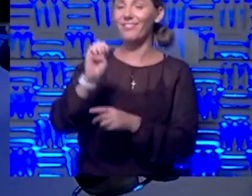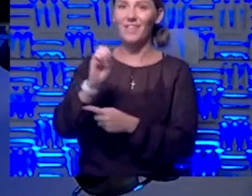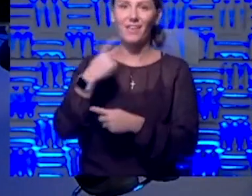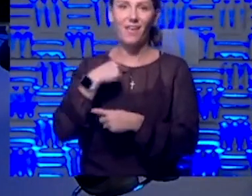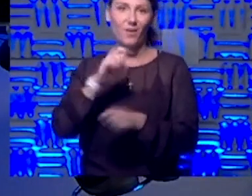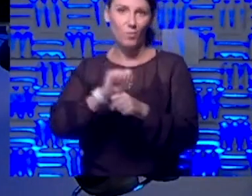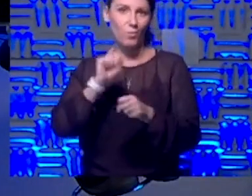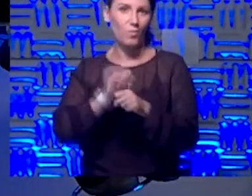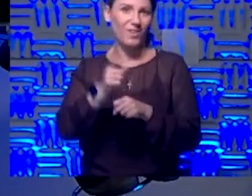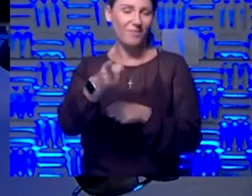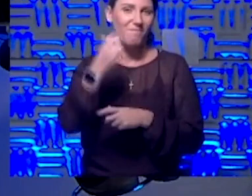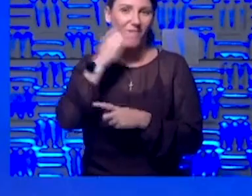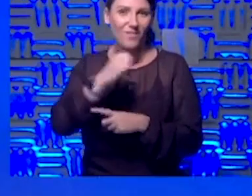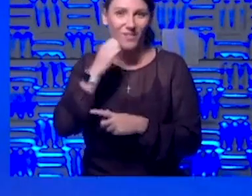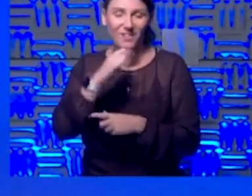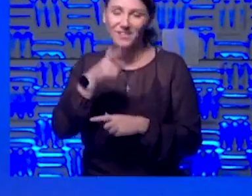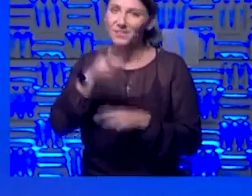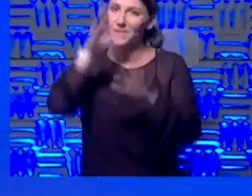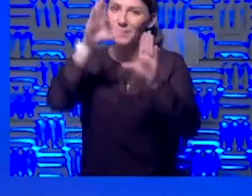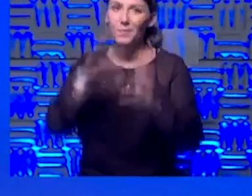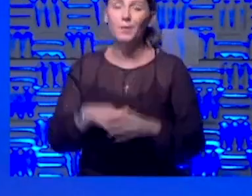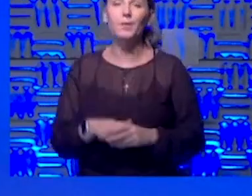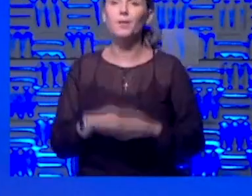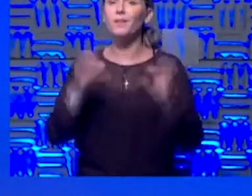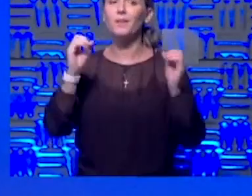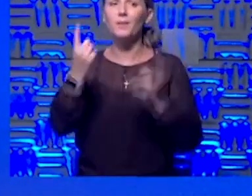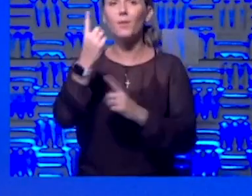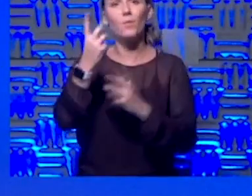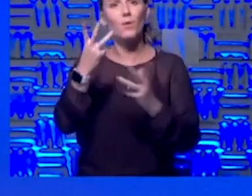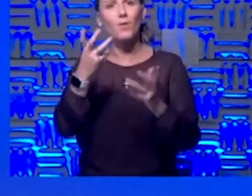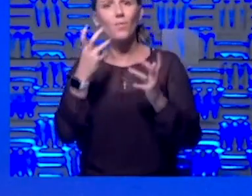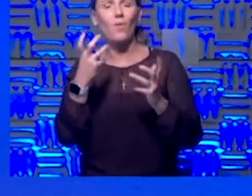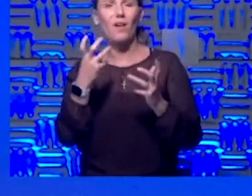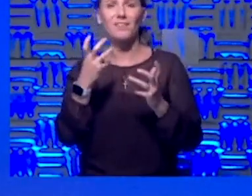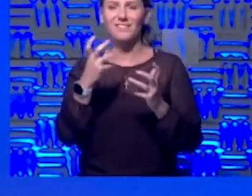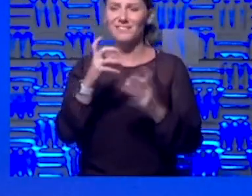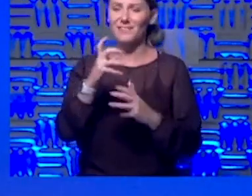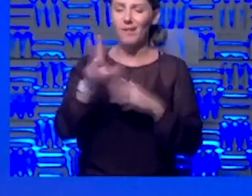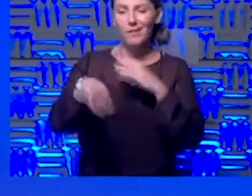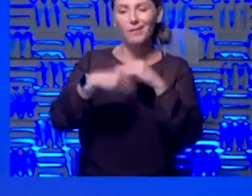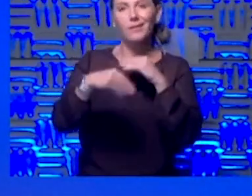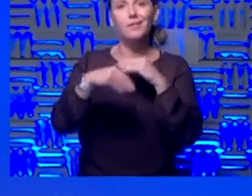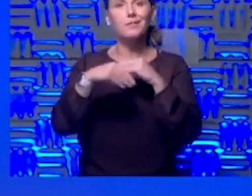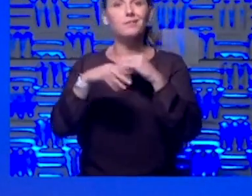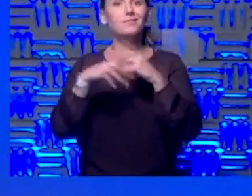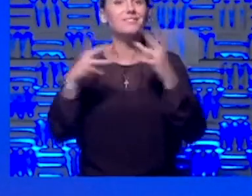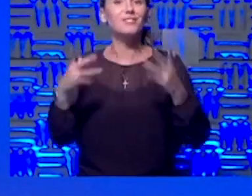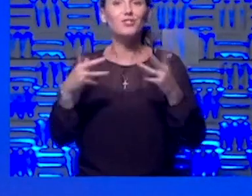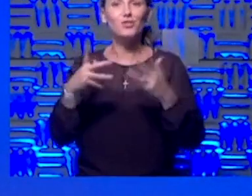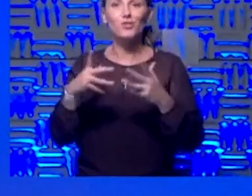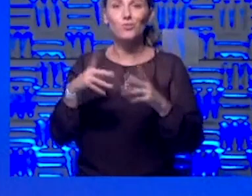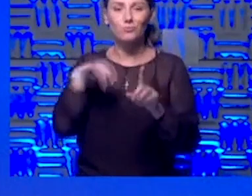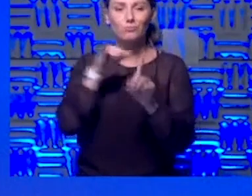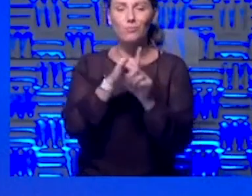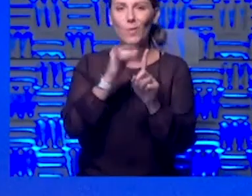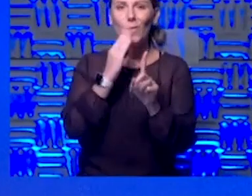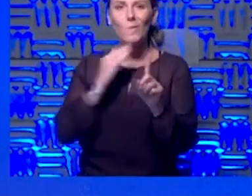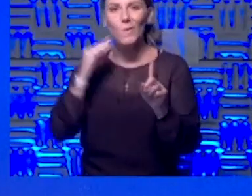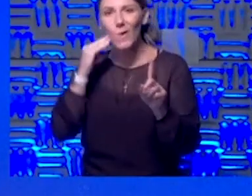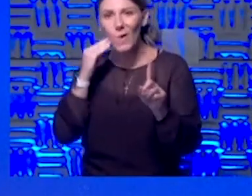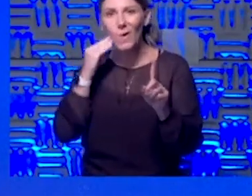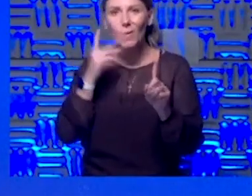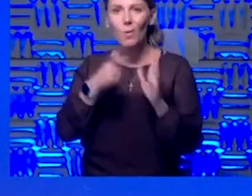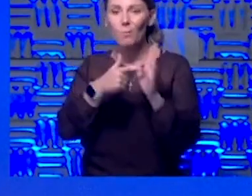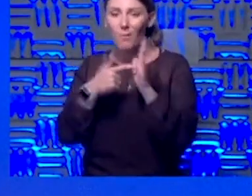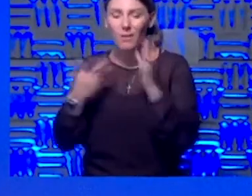Lance on a daily basis. He's great. Nobody wants to have another quarantine or mandatory stay-at-home orders. We now all